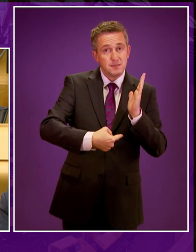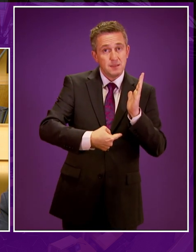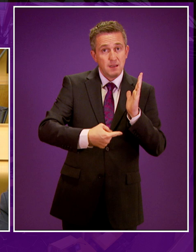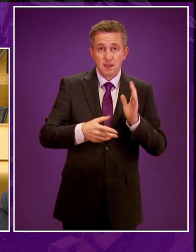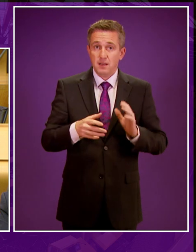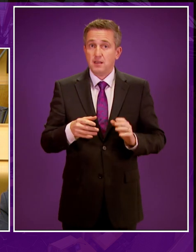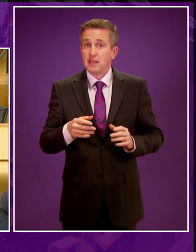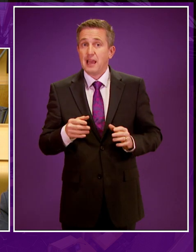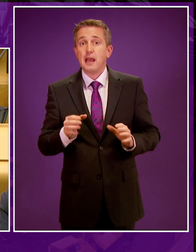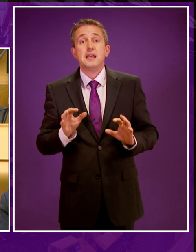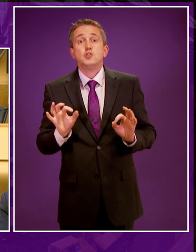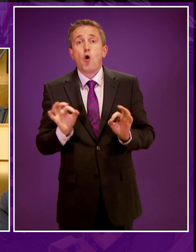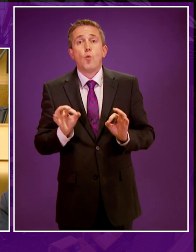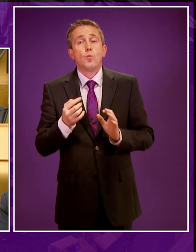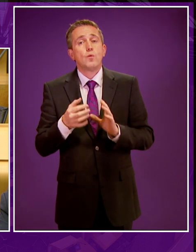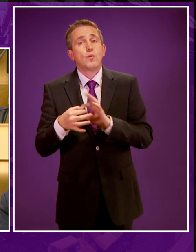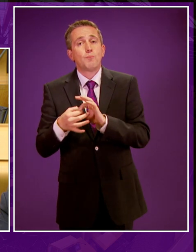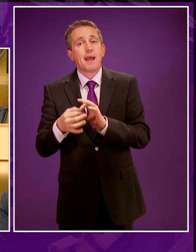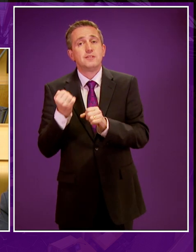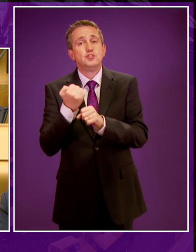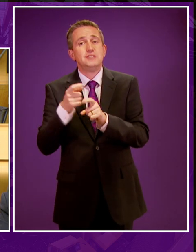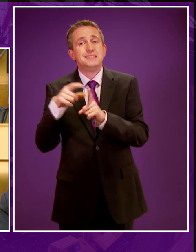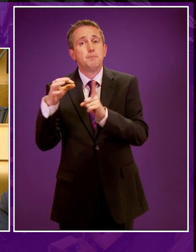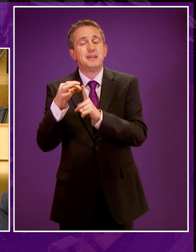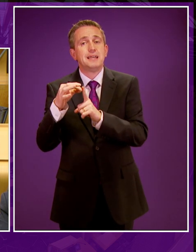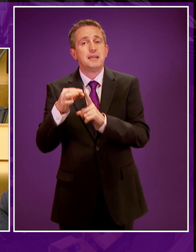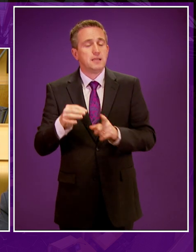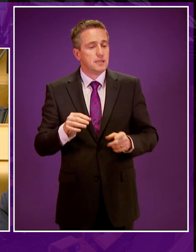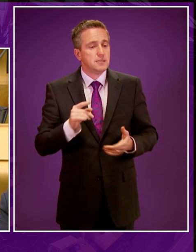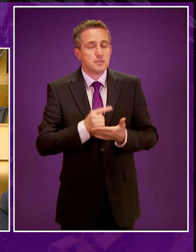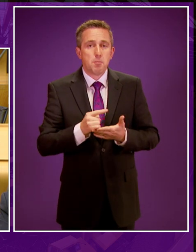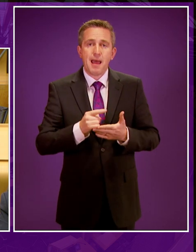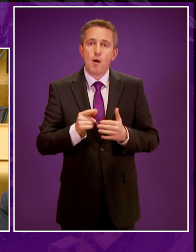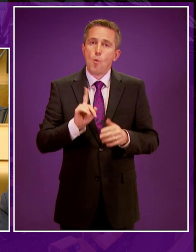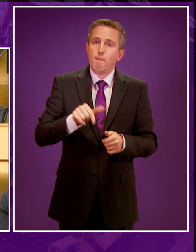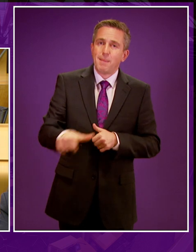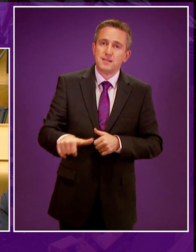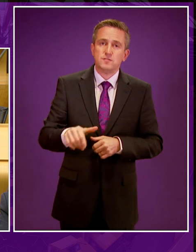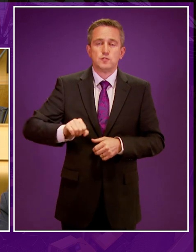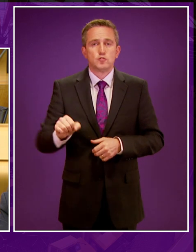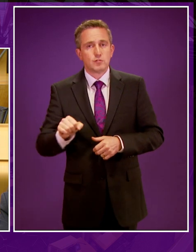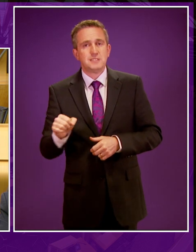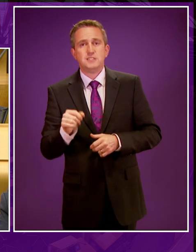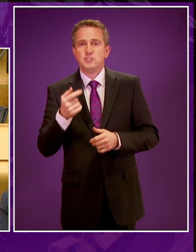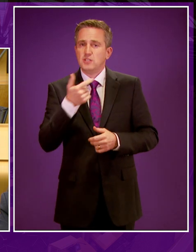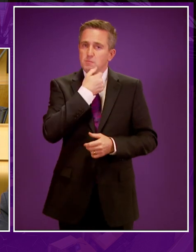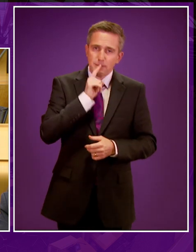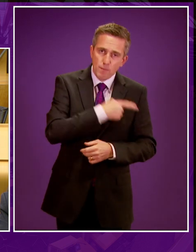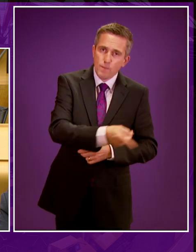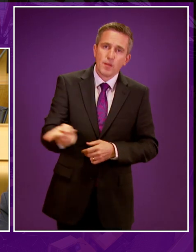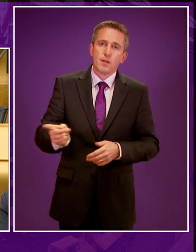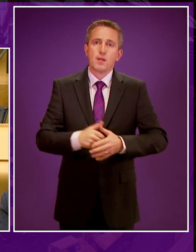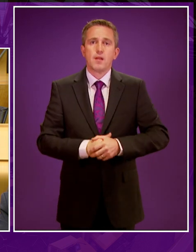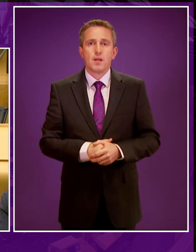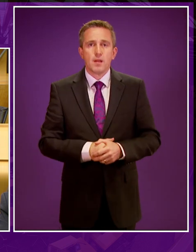than the basis of GDP. It should be around the common good of Scotland and the society and economy that we're trying to build.